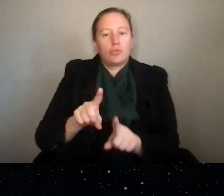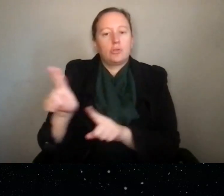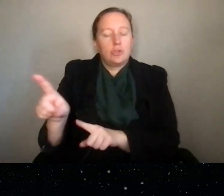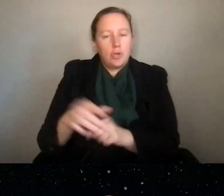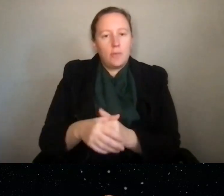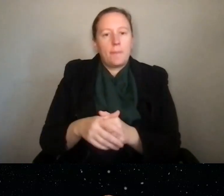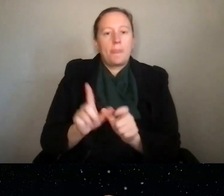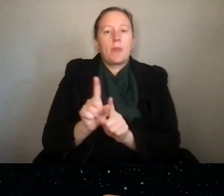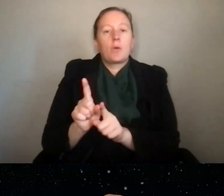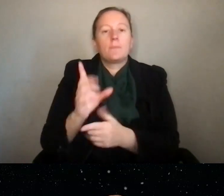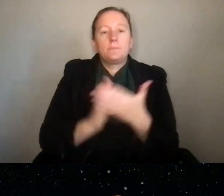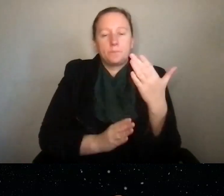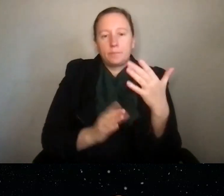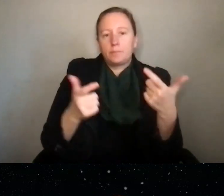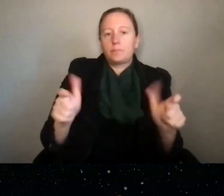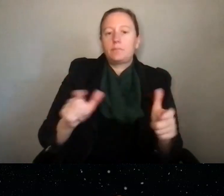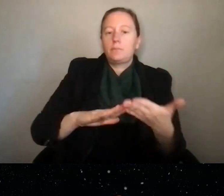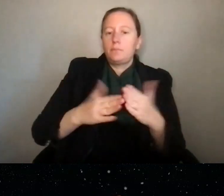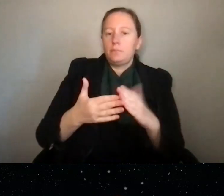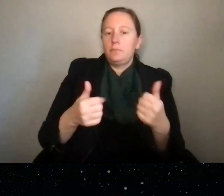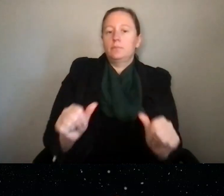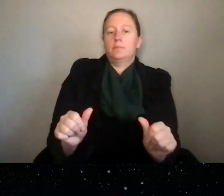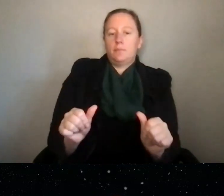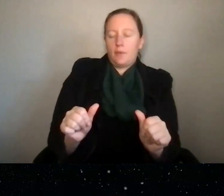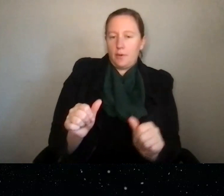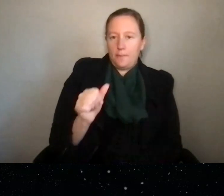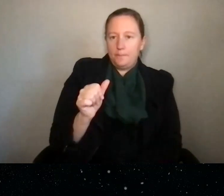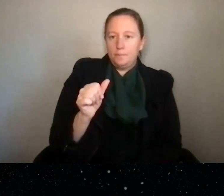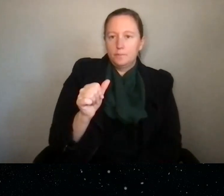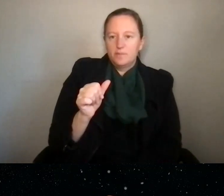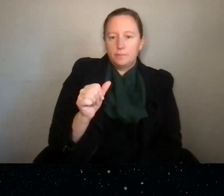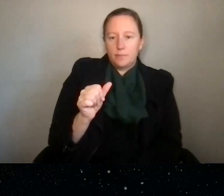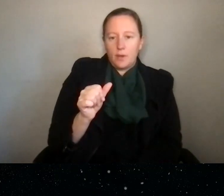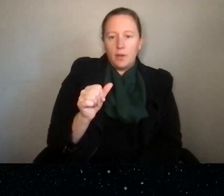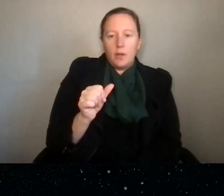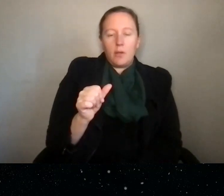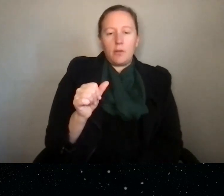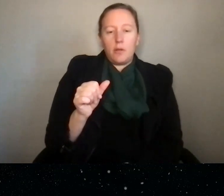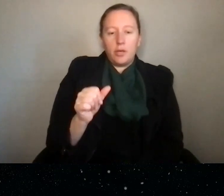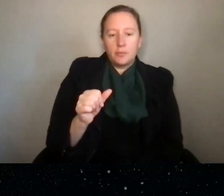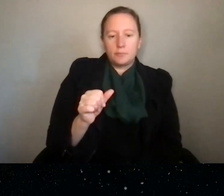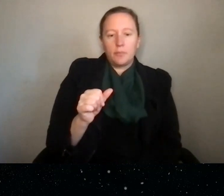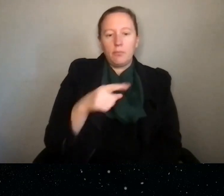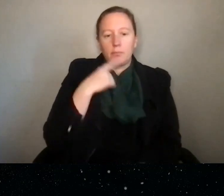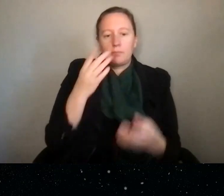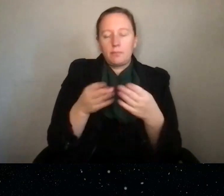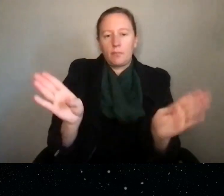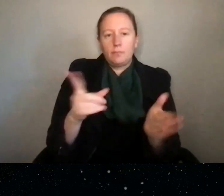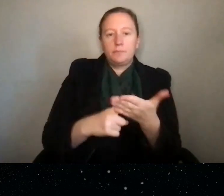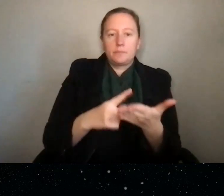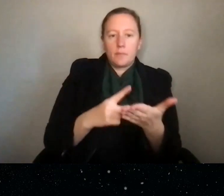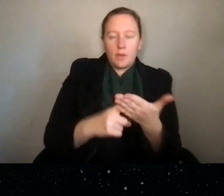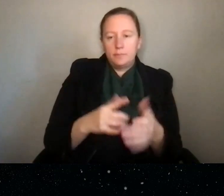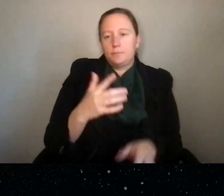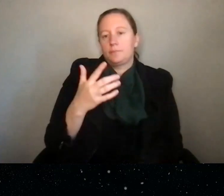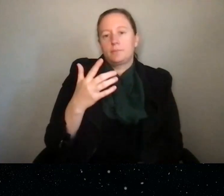also some big community efforts that publicly talk about, hey, we're going